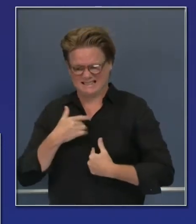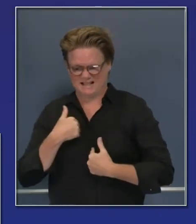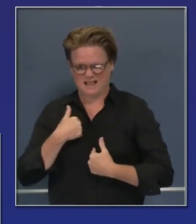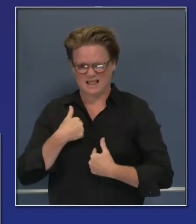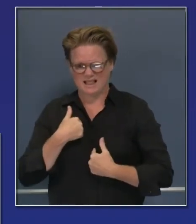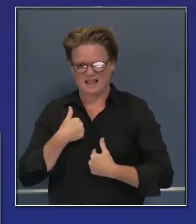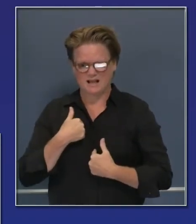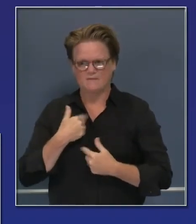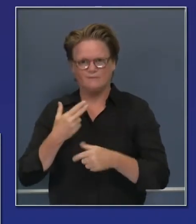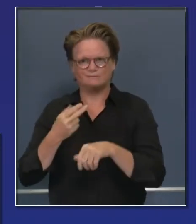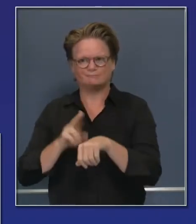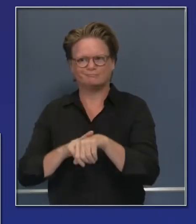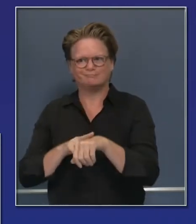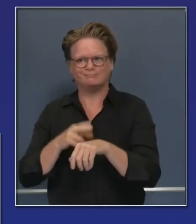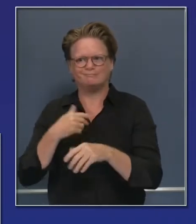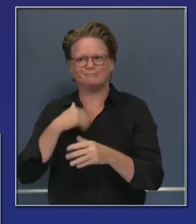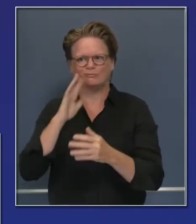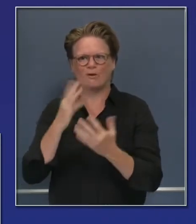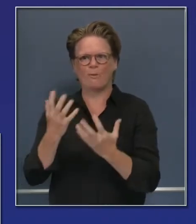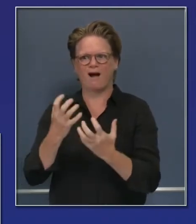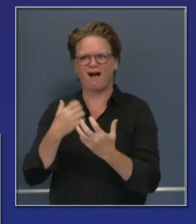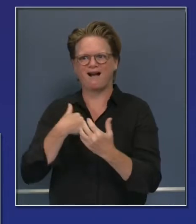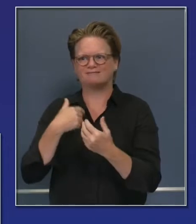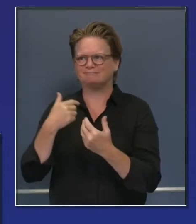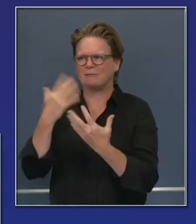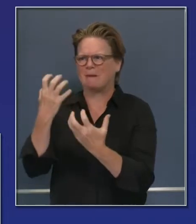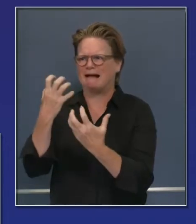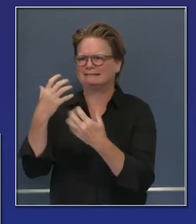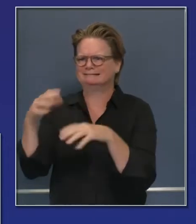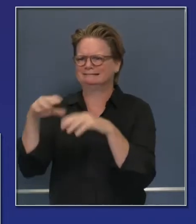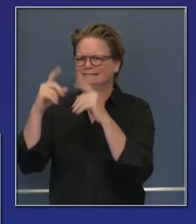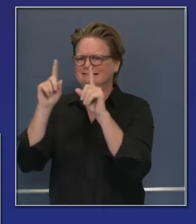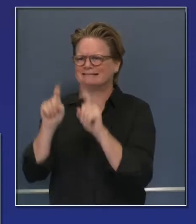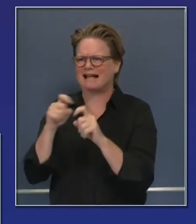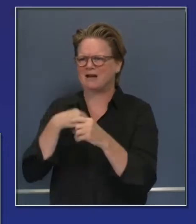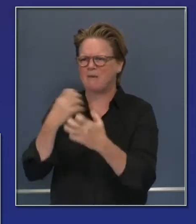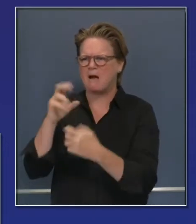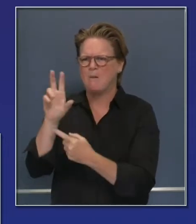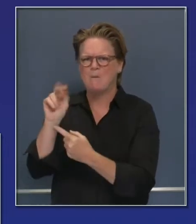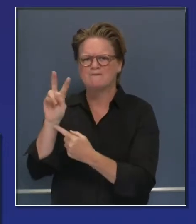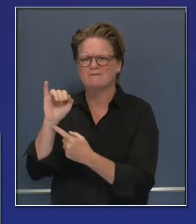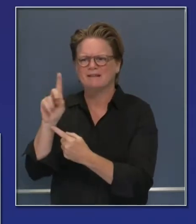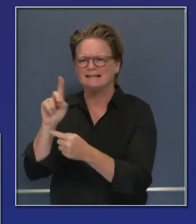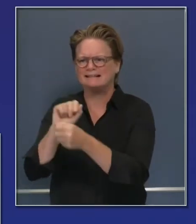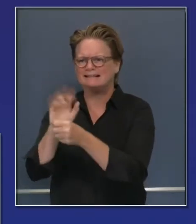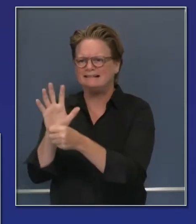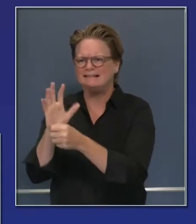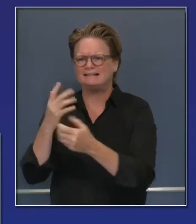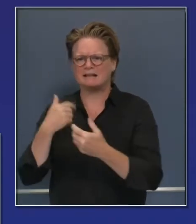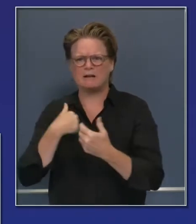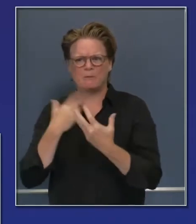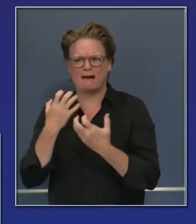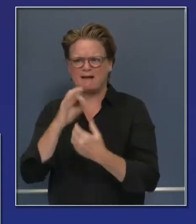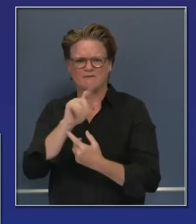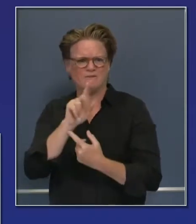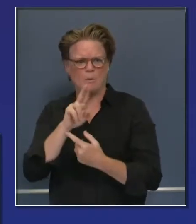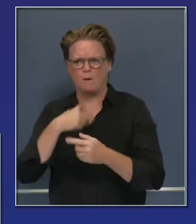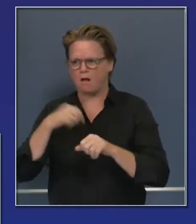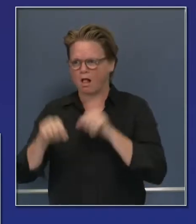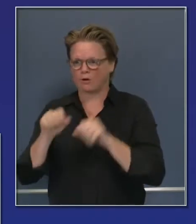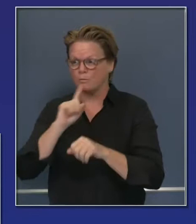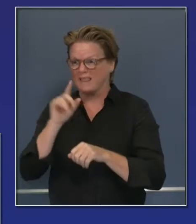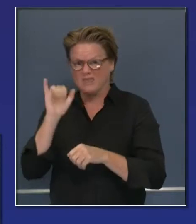and likely request that they get tested not only for flu but also get tested for COVID